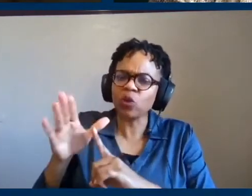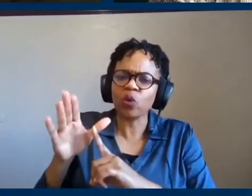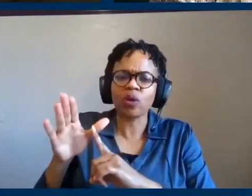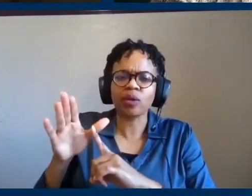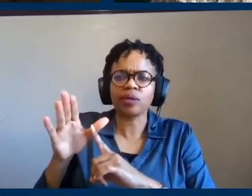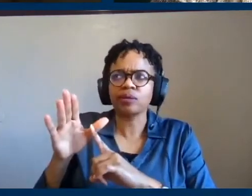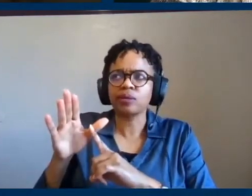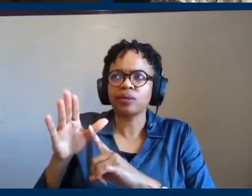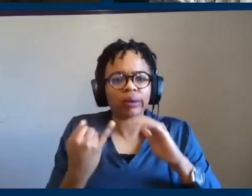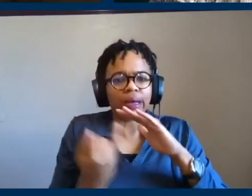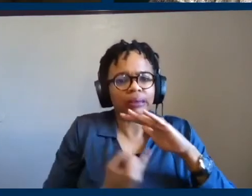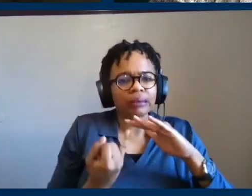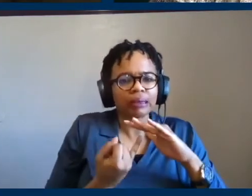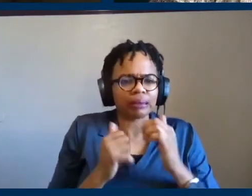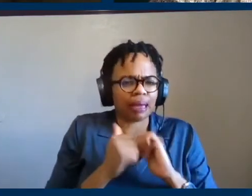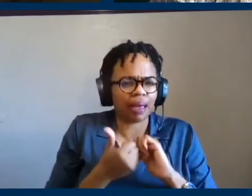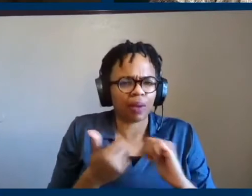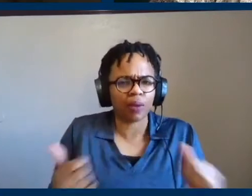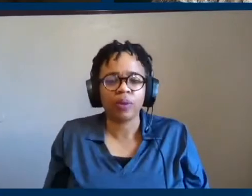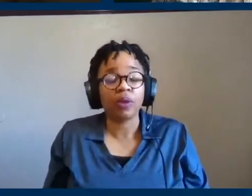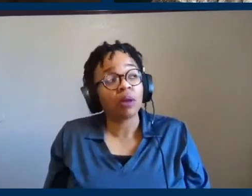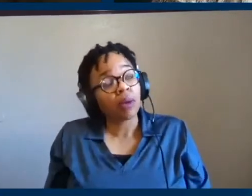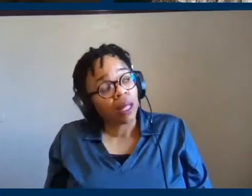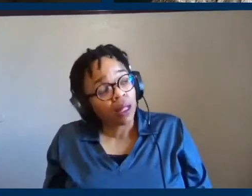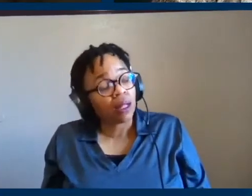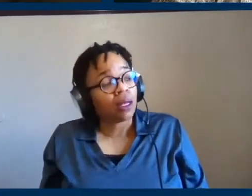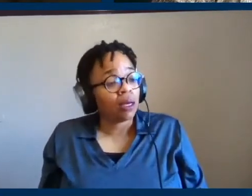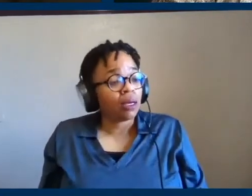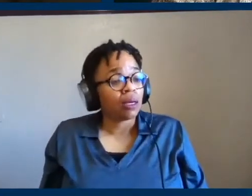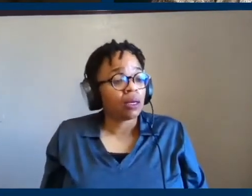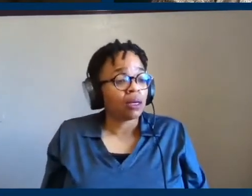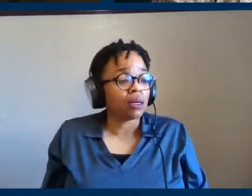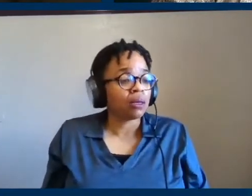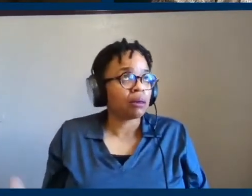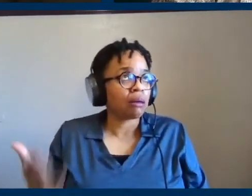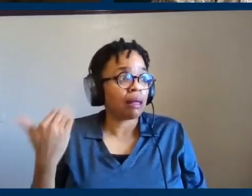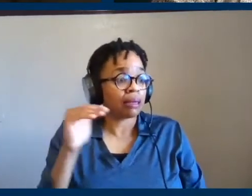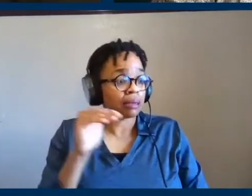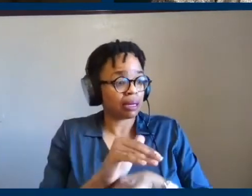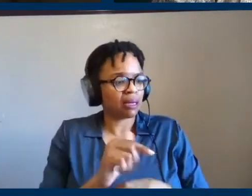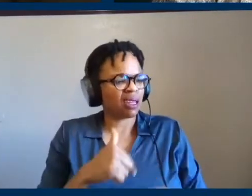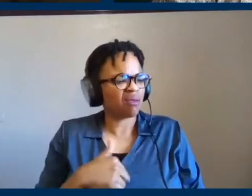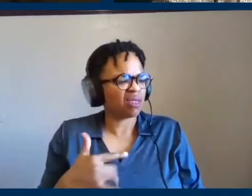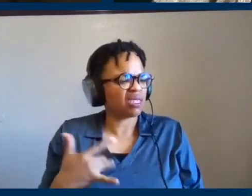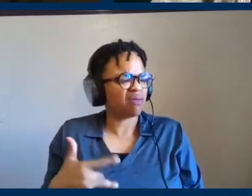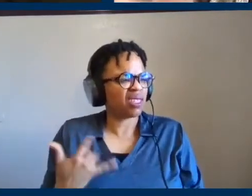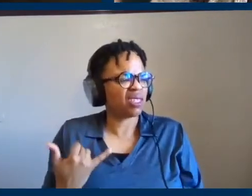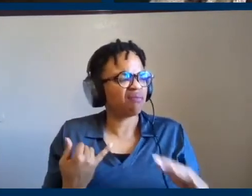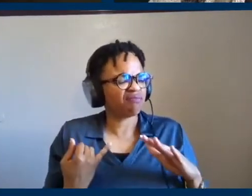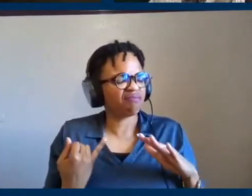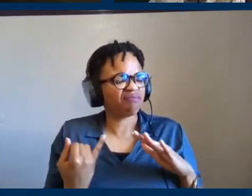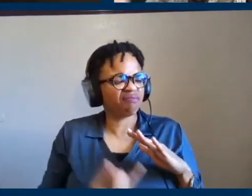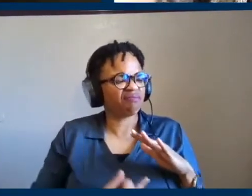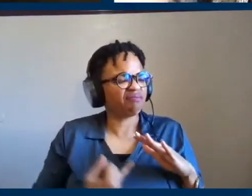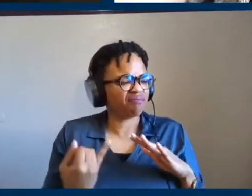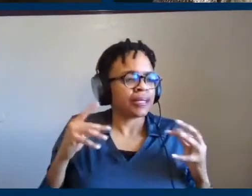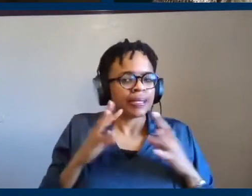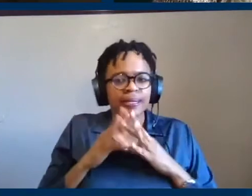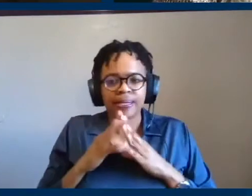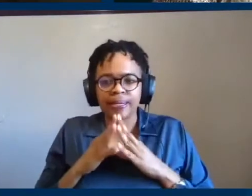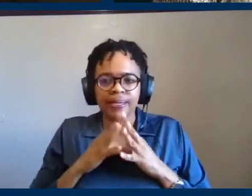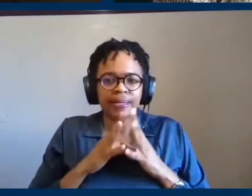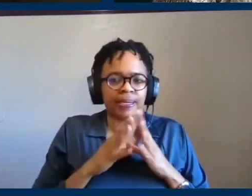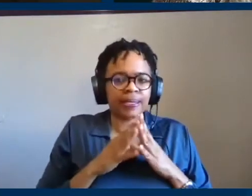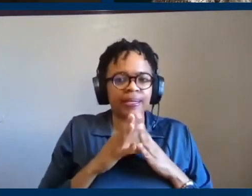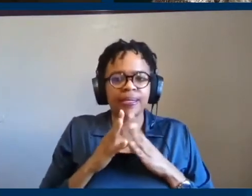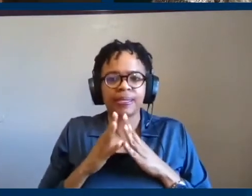loneliness through the pandemic? I can tell you that I had an experience last night where I was feeling really isolated in the middle of a snowstorm. I